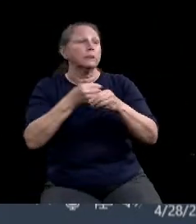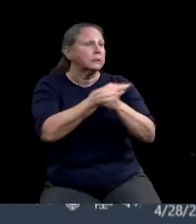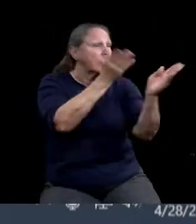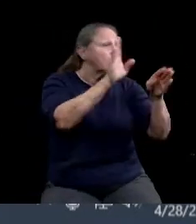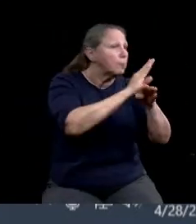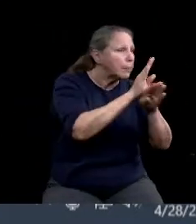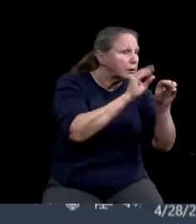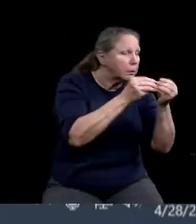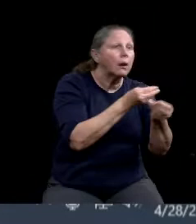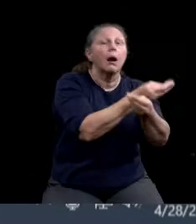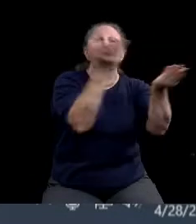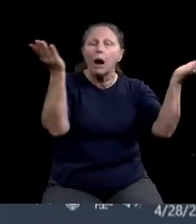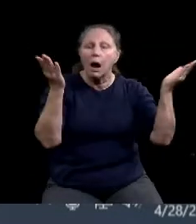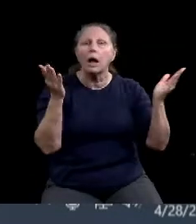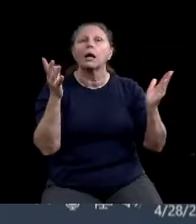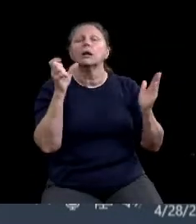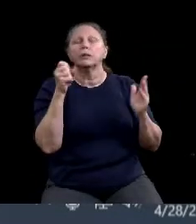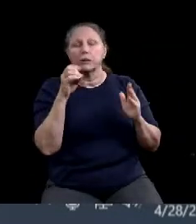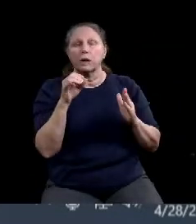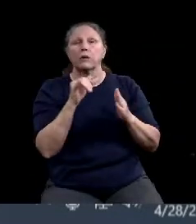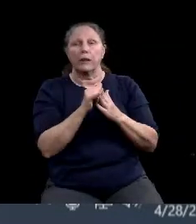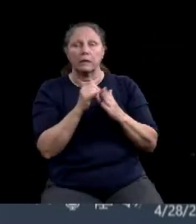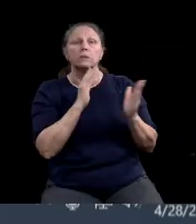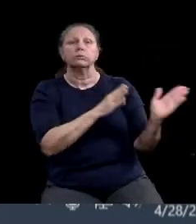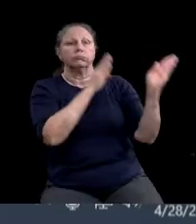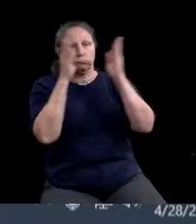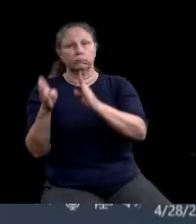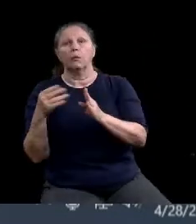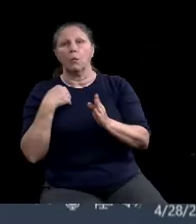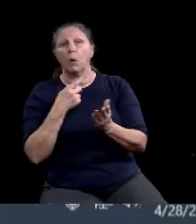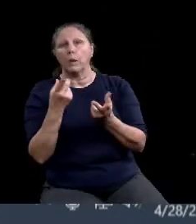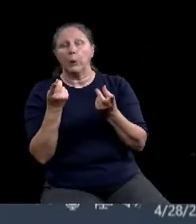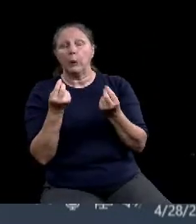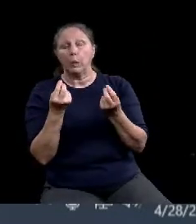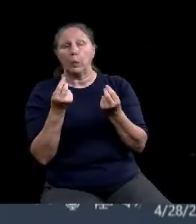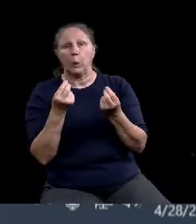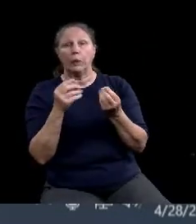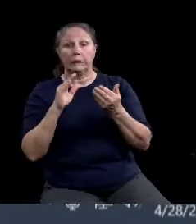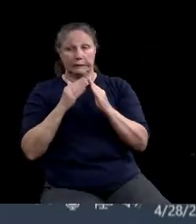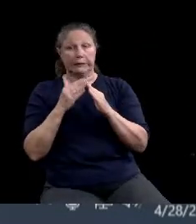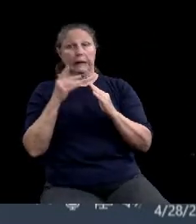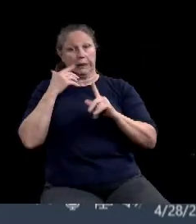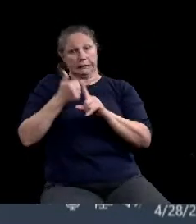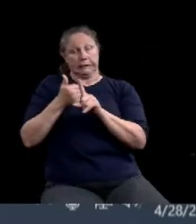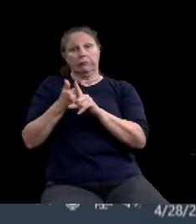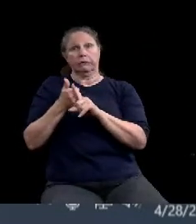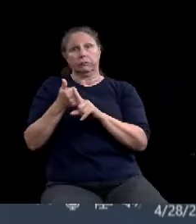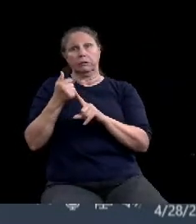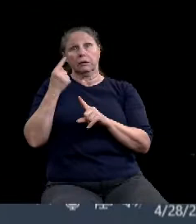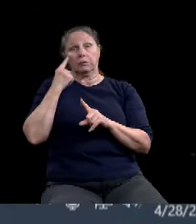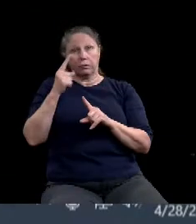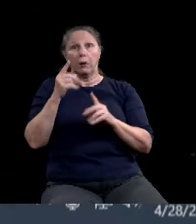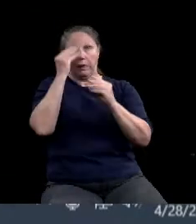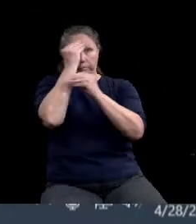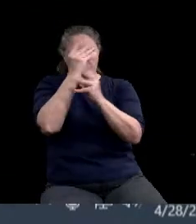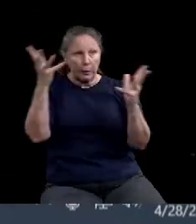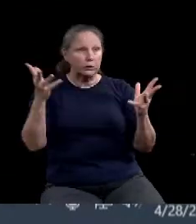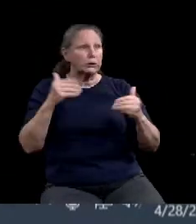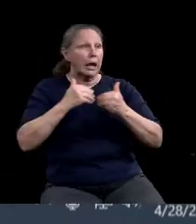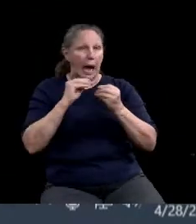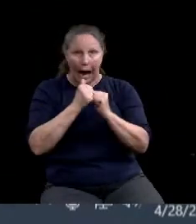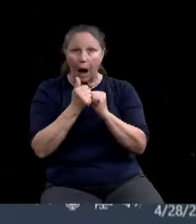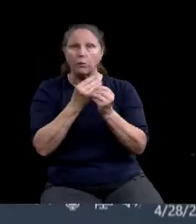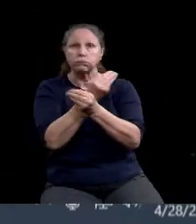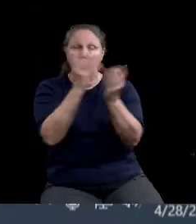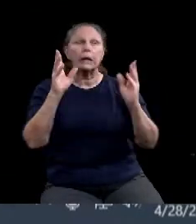step that we'll be taking as a city as a whole to disseminate this information clearly. Um, so that there is clarity on what is right, what we should be